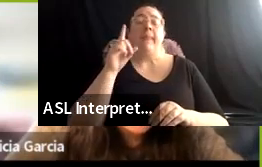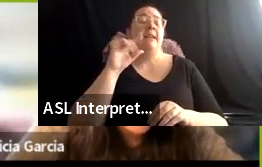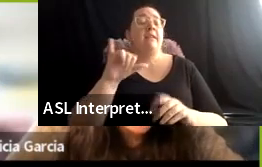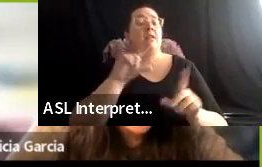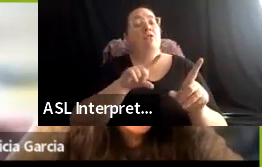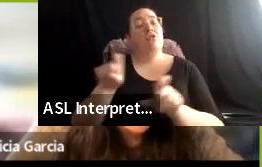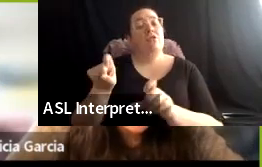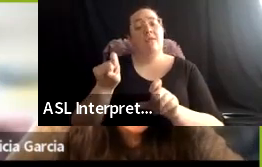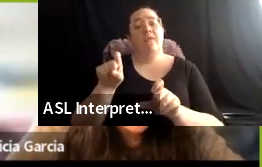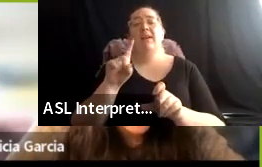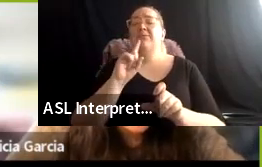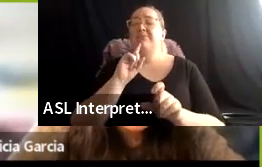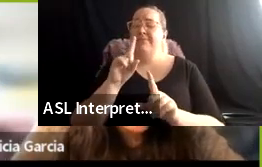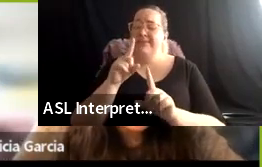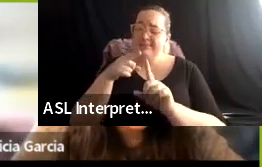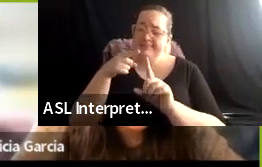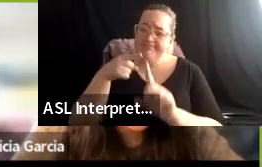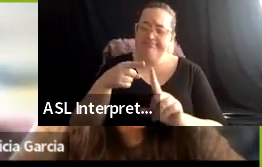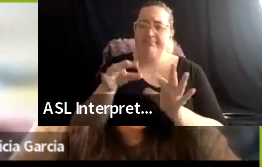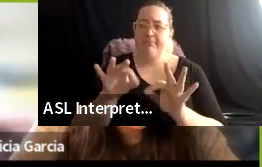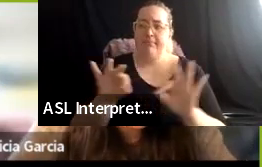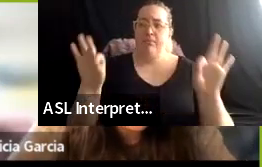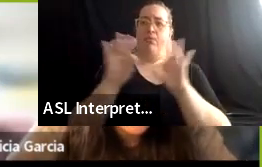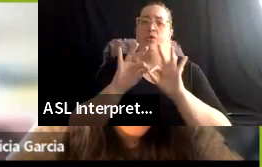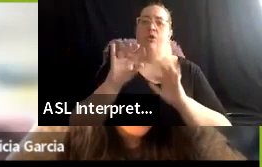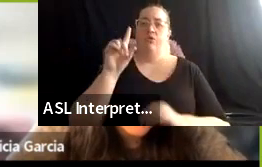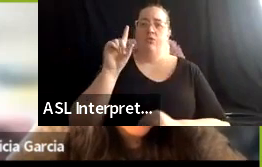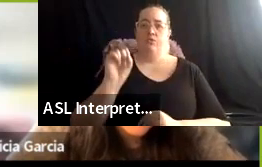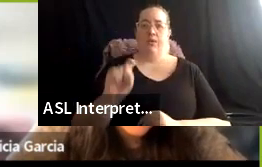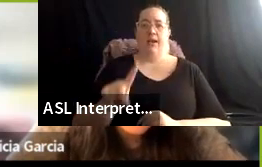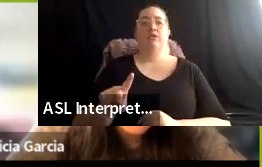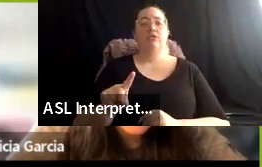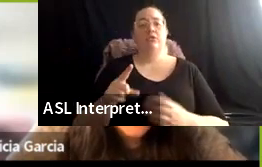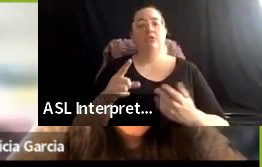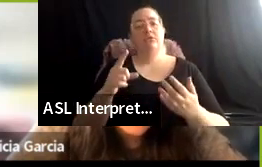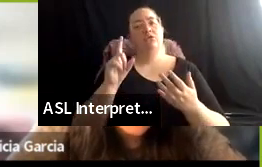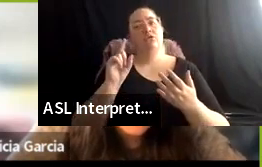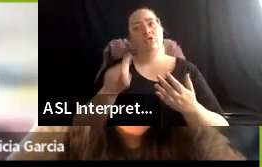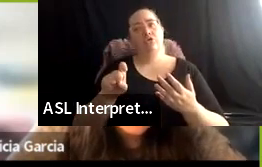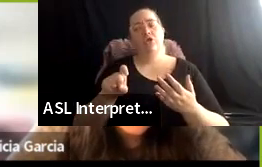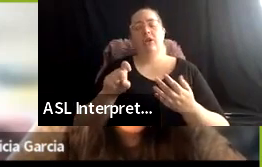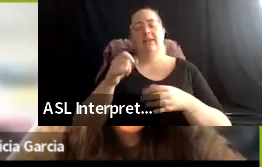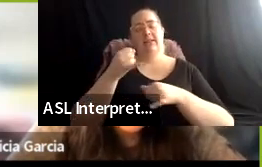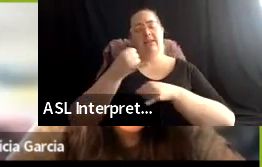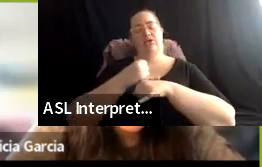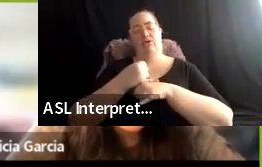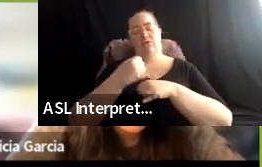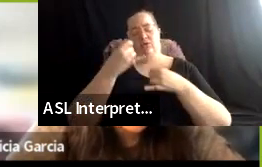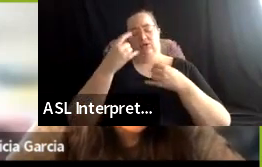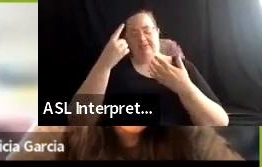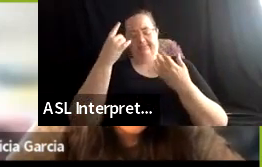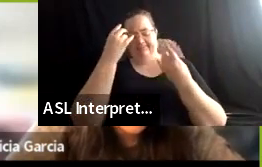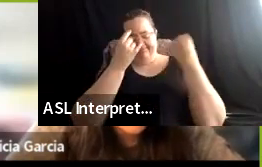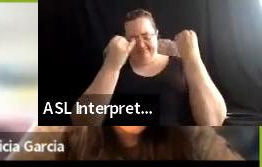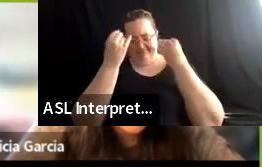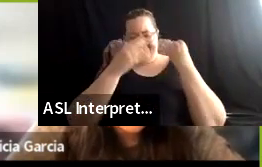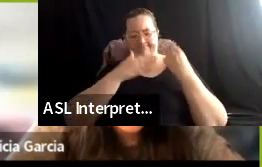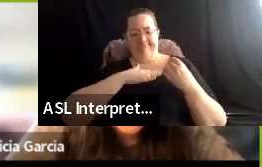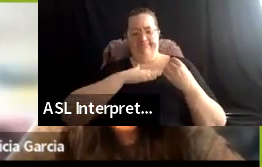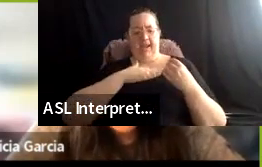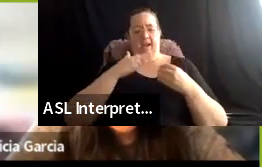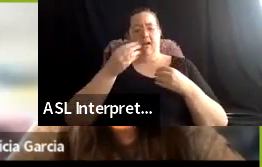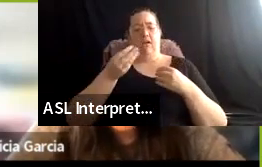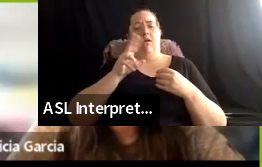those really important questions and, and, and should lead institutions to reflect on their own internal processes